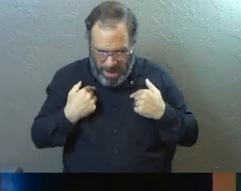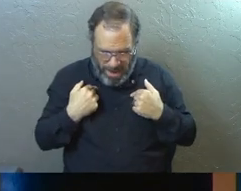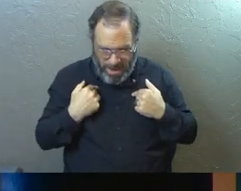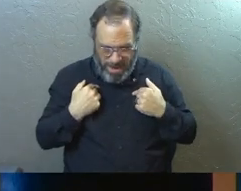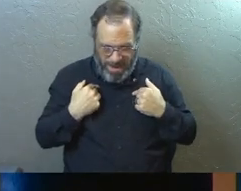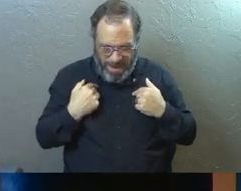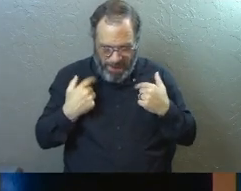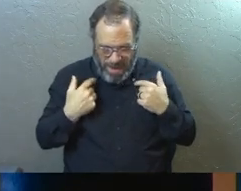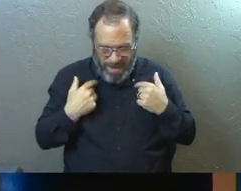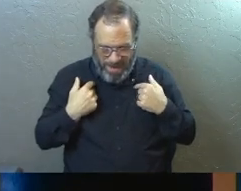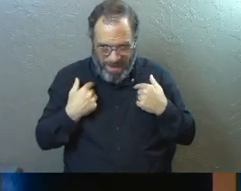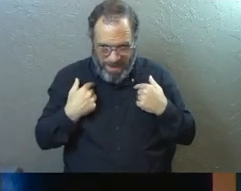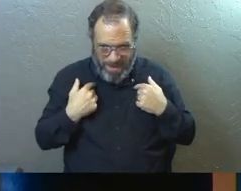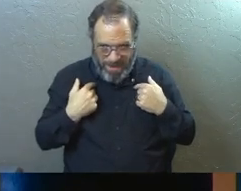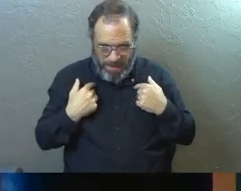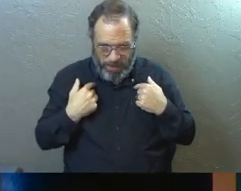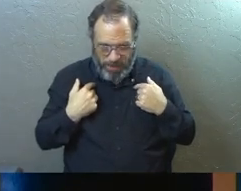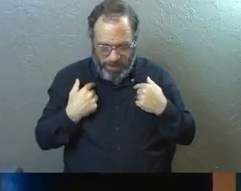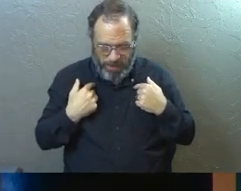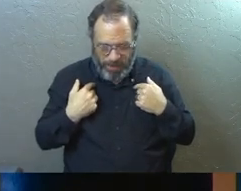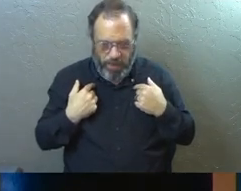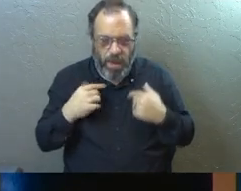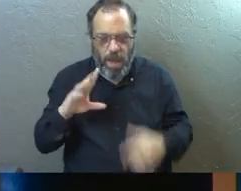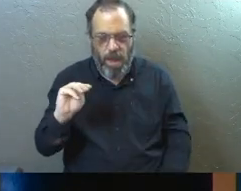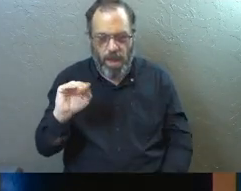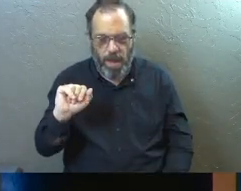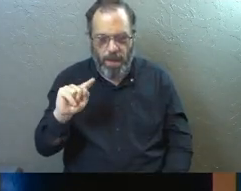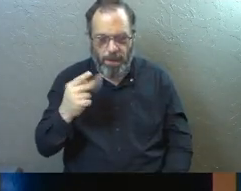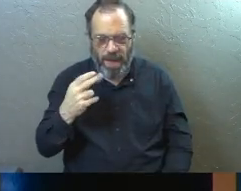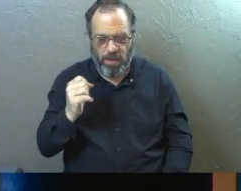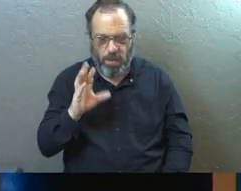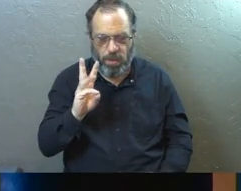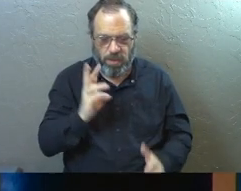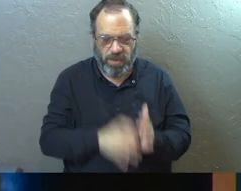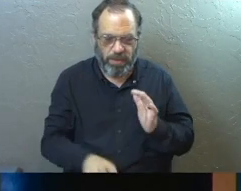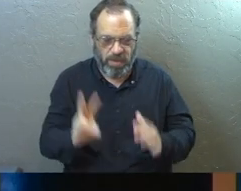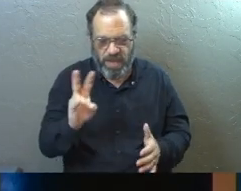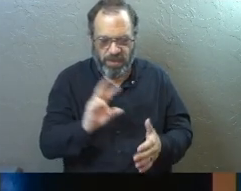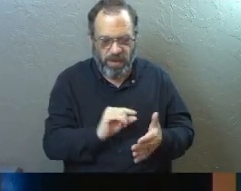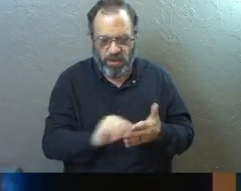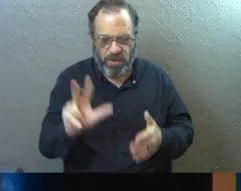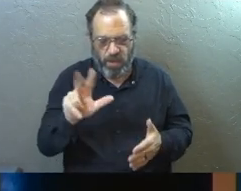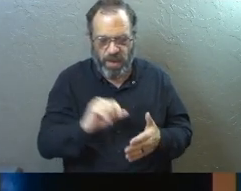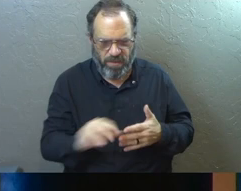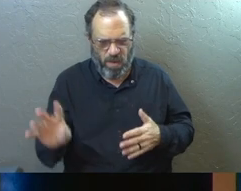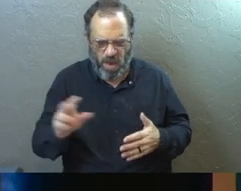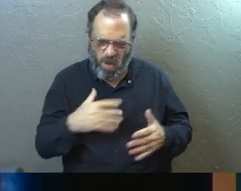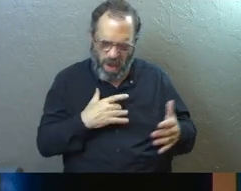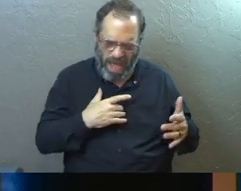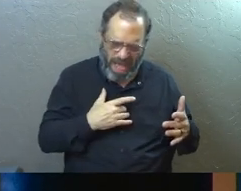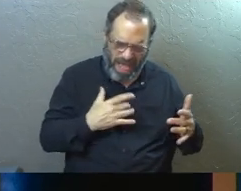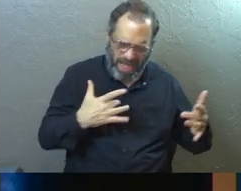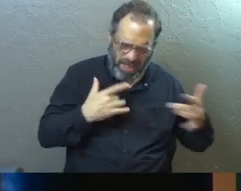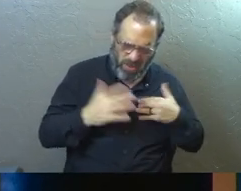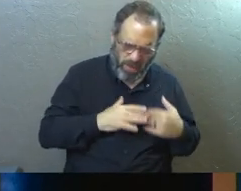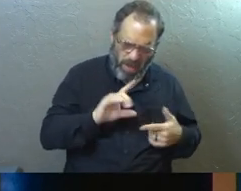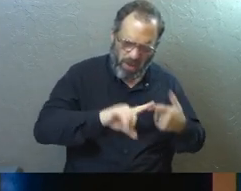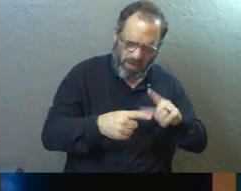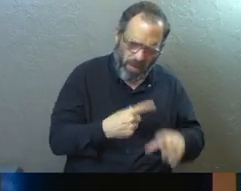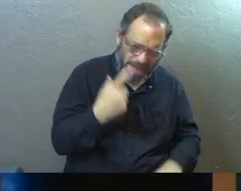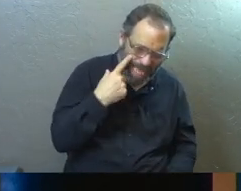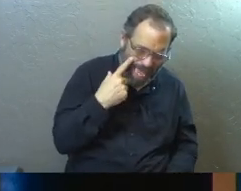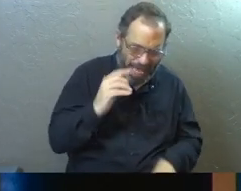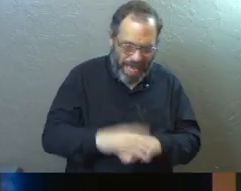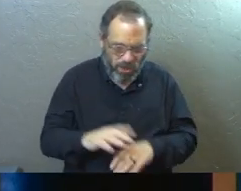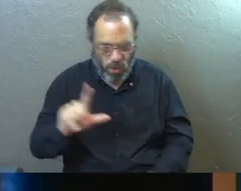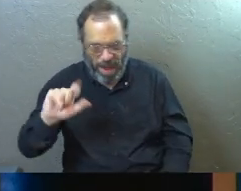in myself. Here's another verse. Matthew 7 verses 3 through 4. And why worry about a speck in your friend's eye when